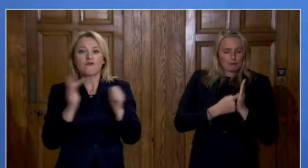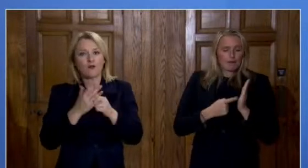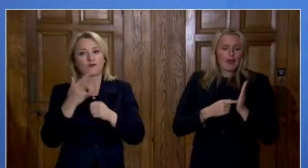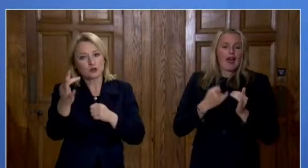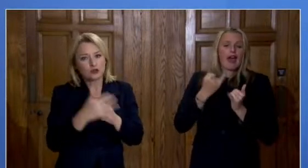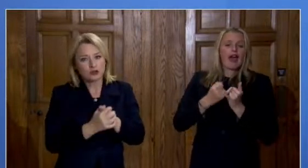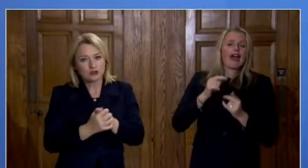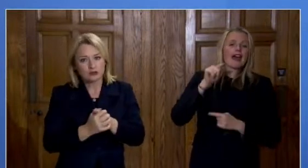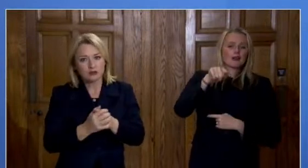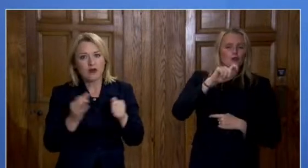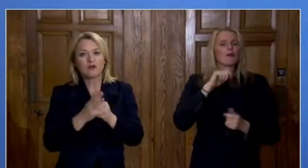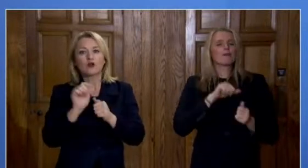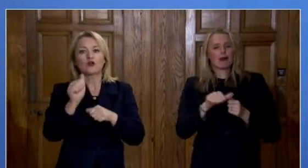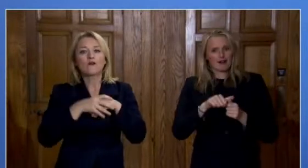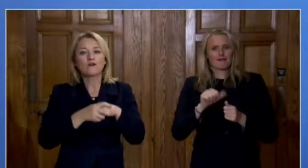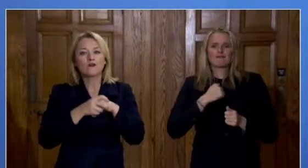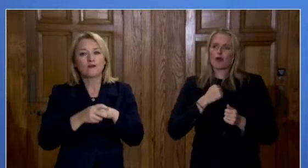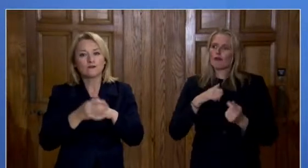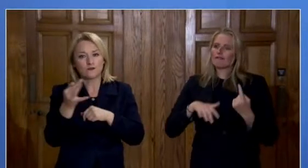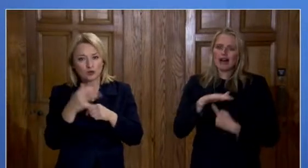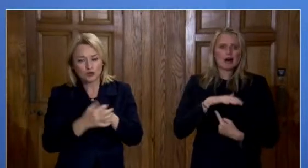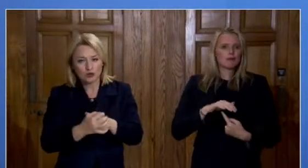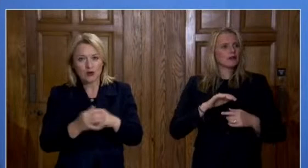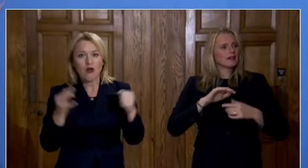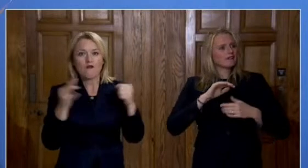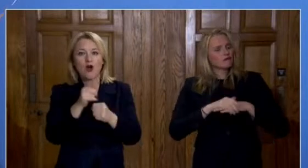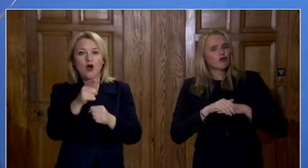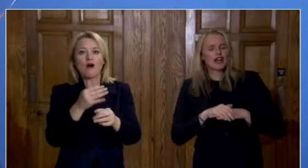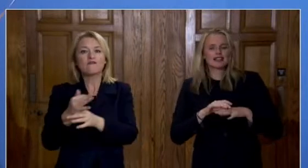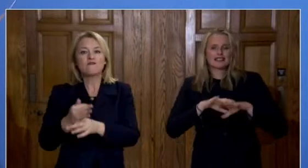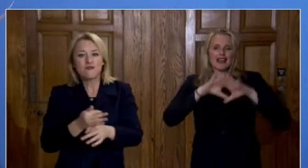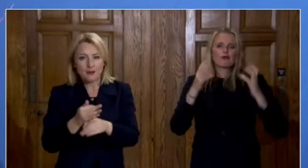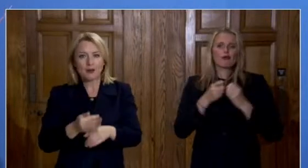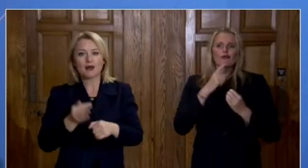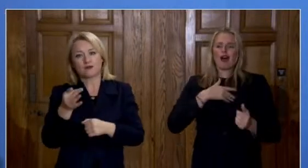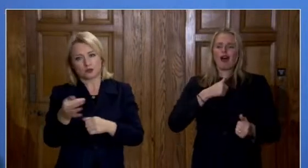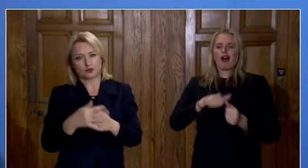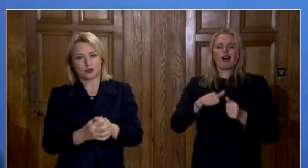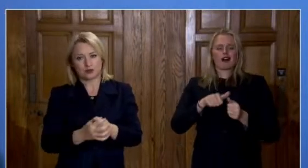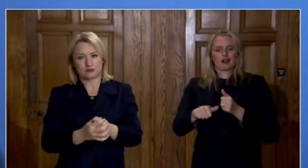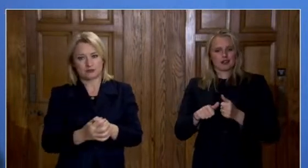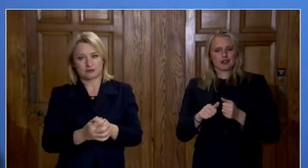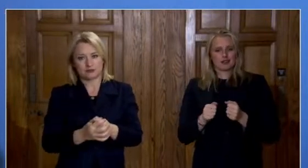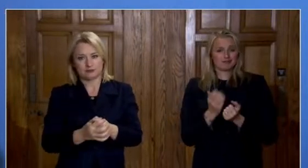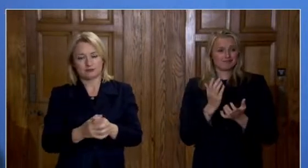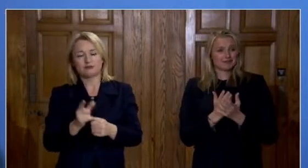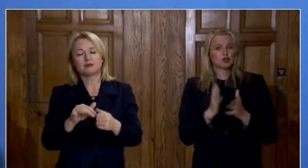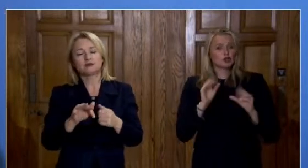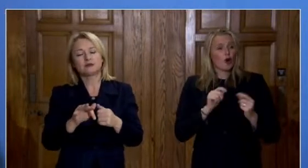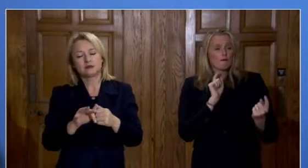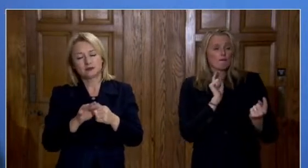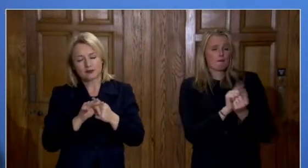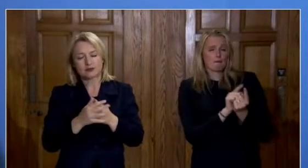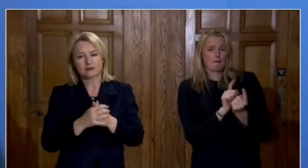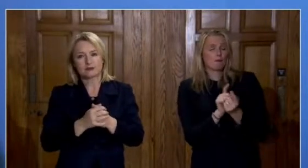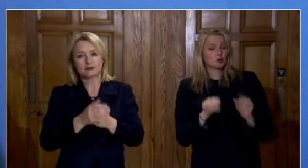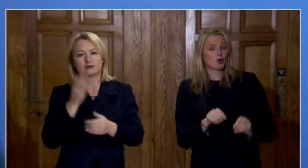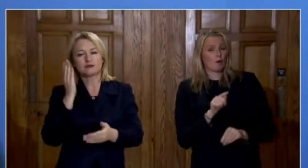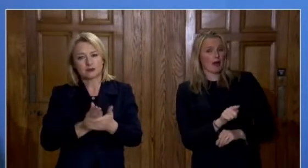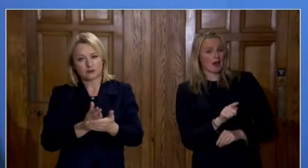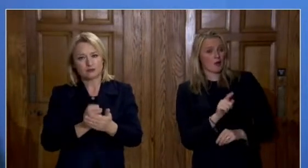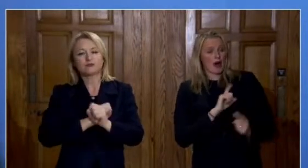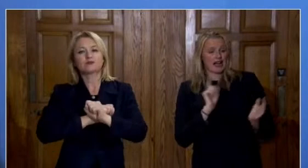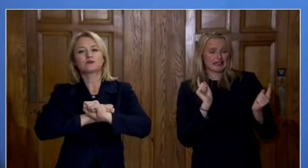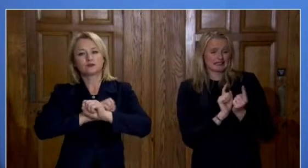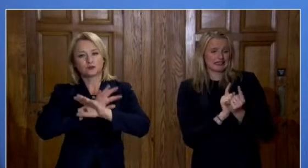Reduce those contacts. Be safe and stop the spread. Secondly, I believe